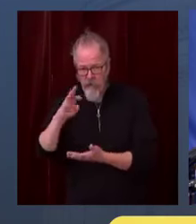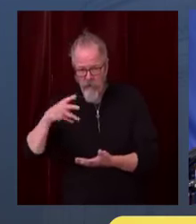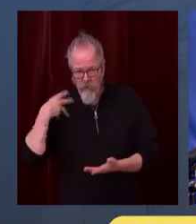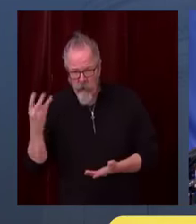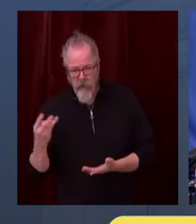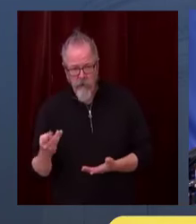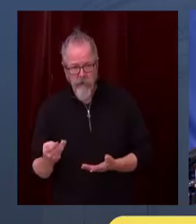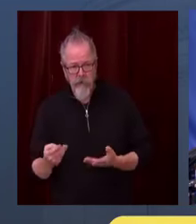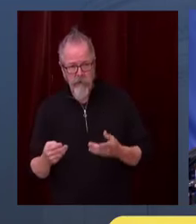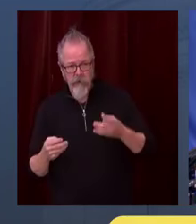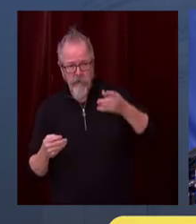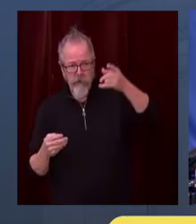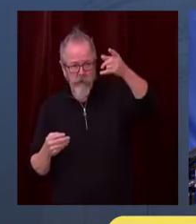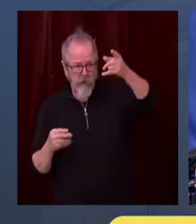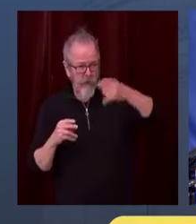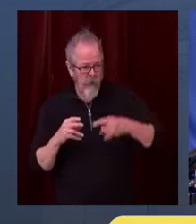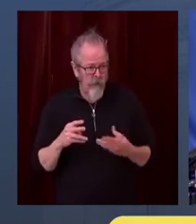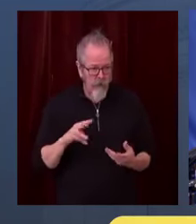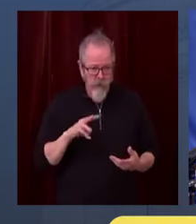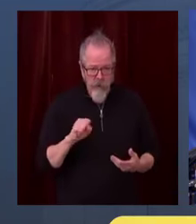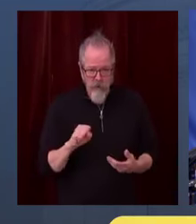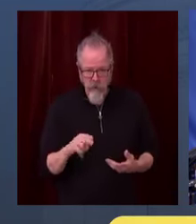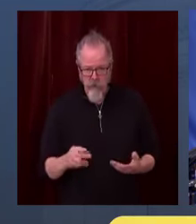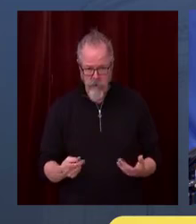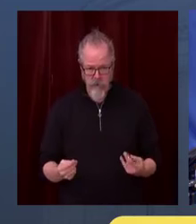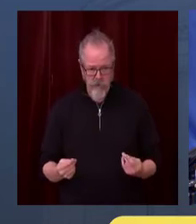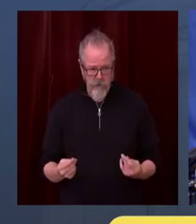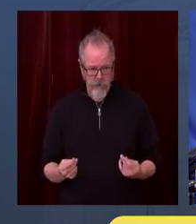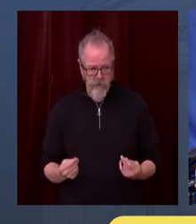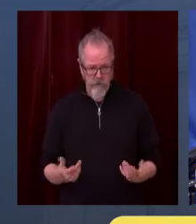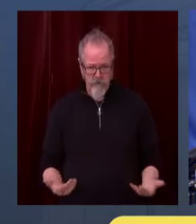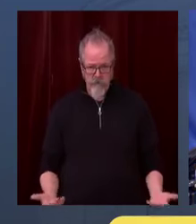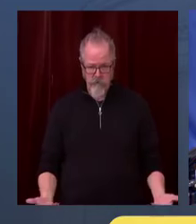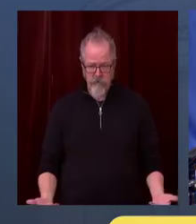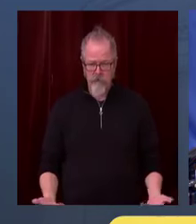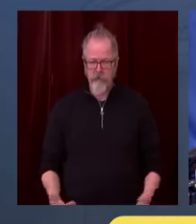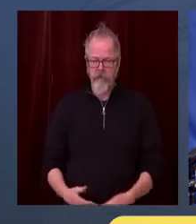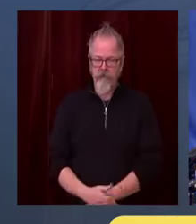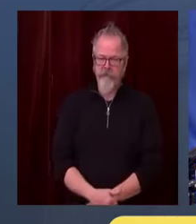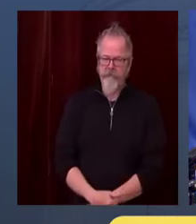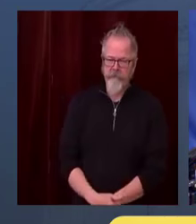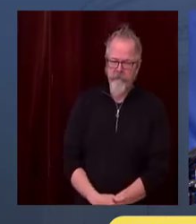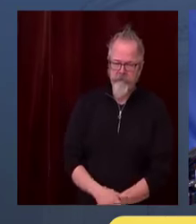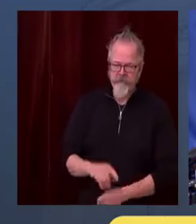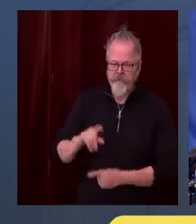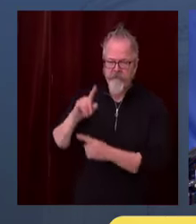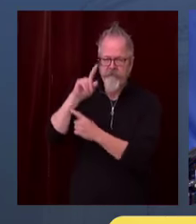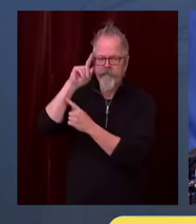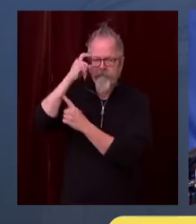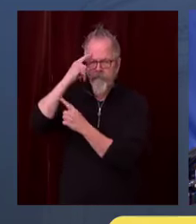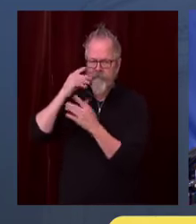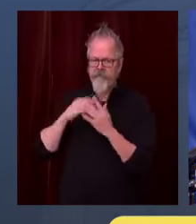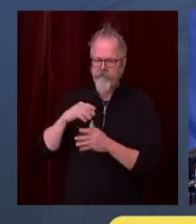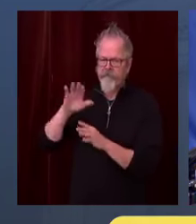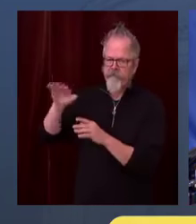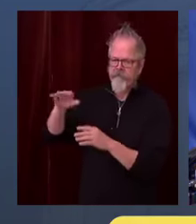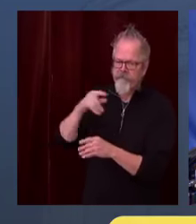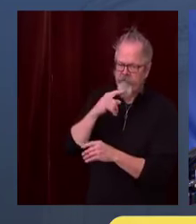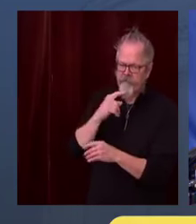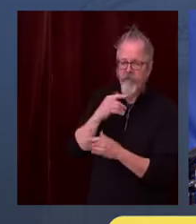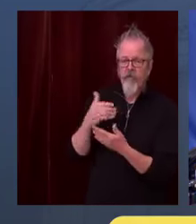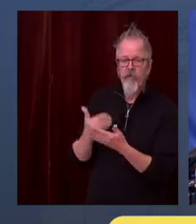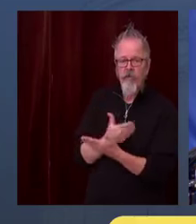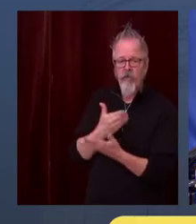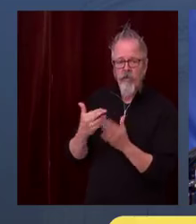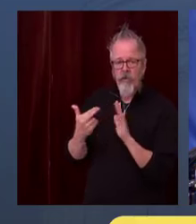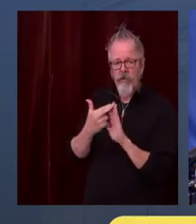And if so, why? Yeah, this is four weeks. These restrictions are limited to four weeks. We